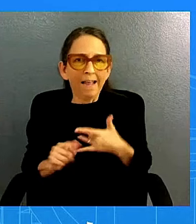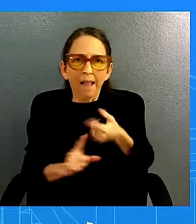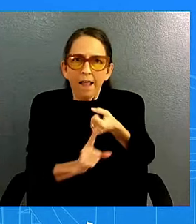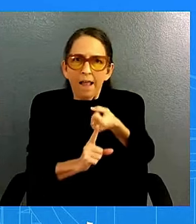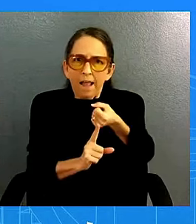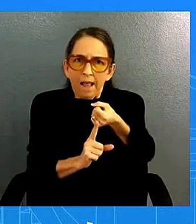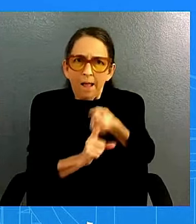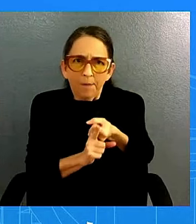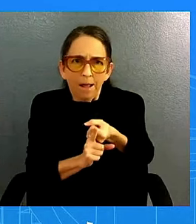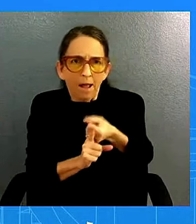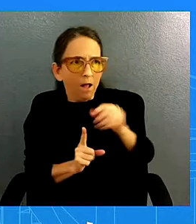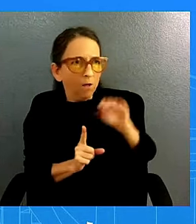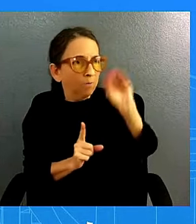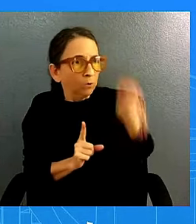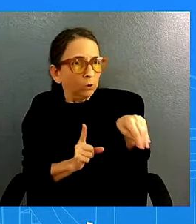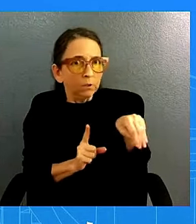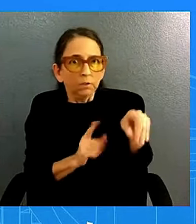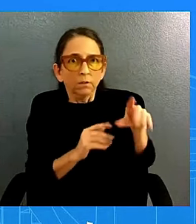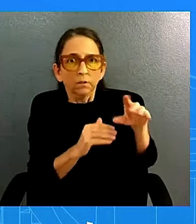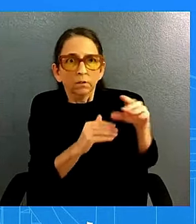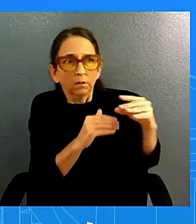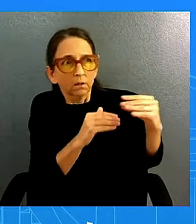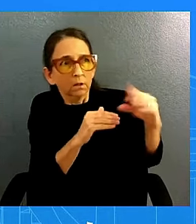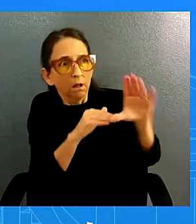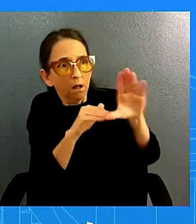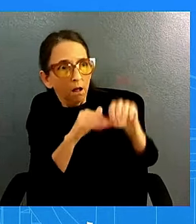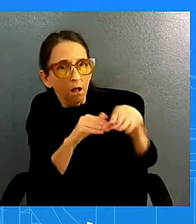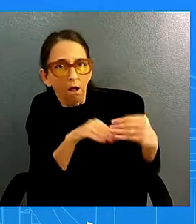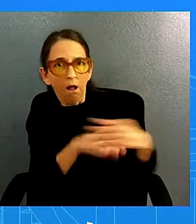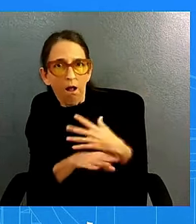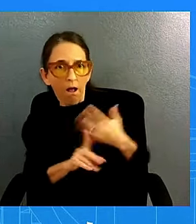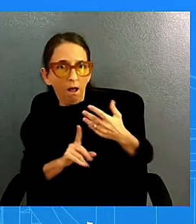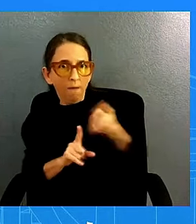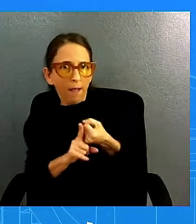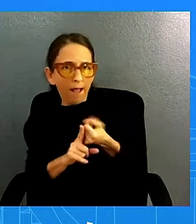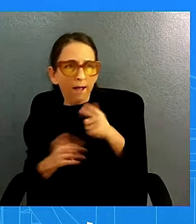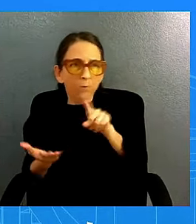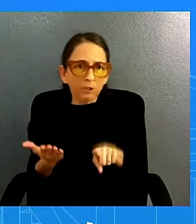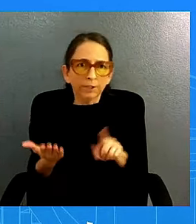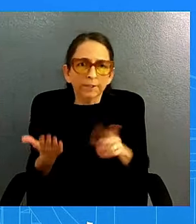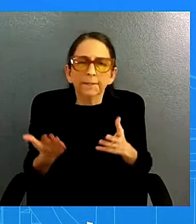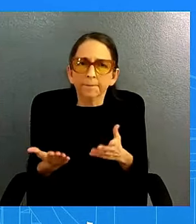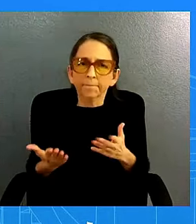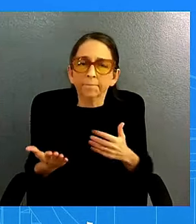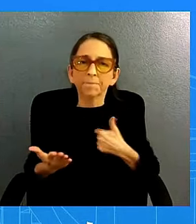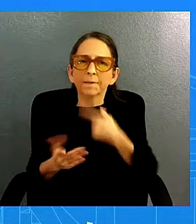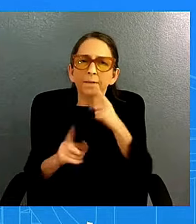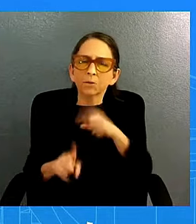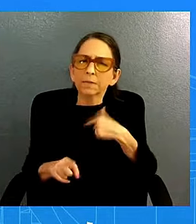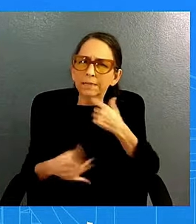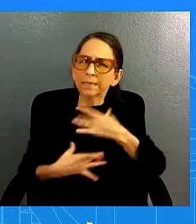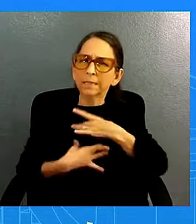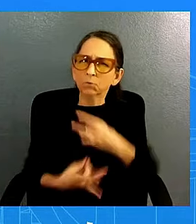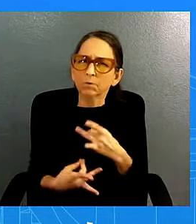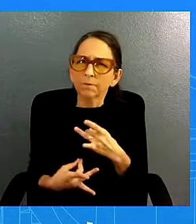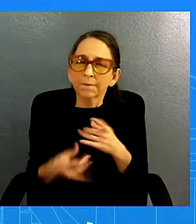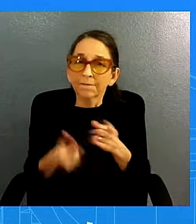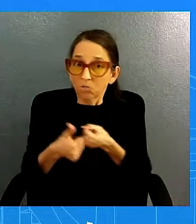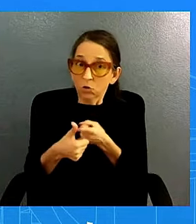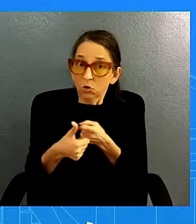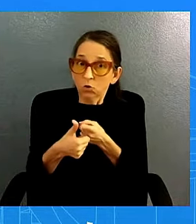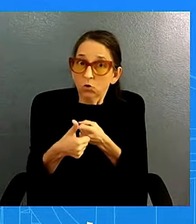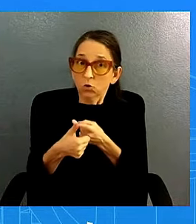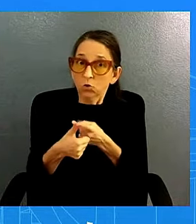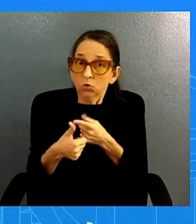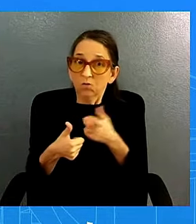interestingly the first part of that answer is already because of the priced in